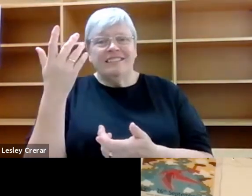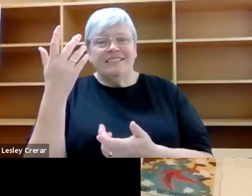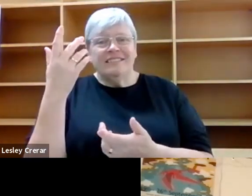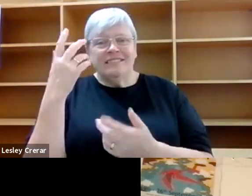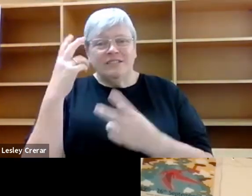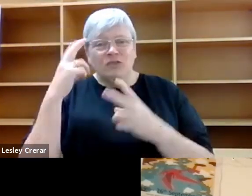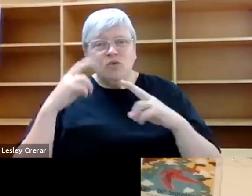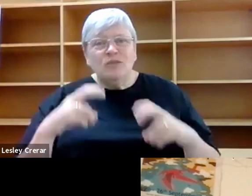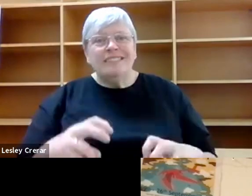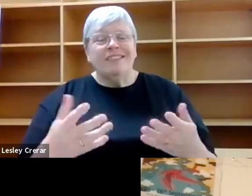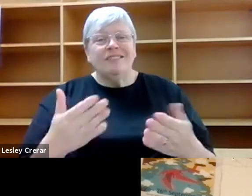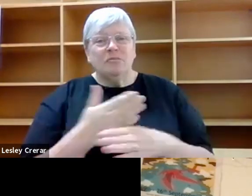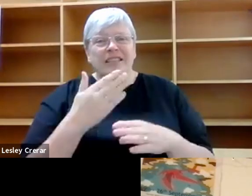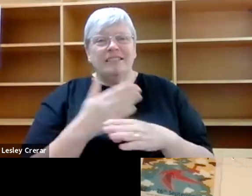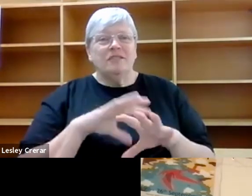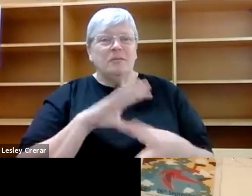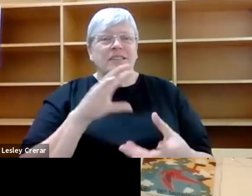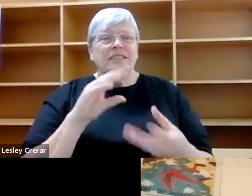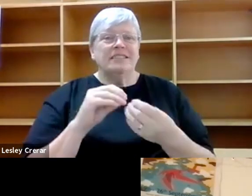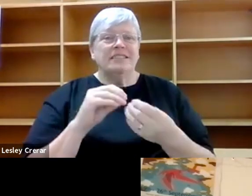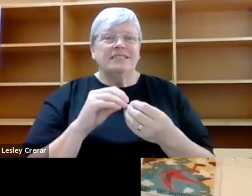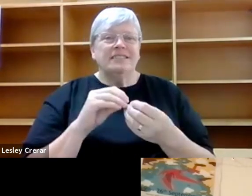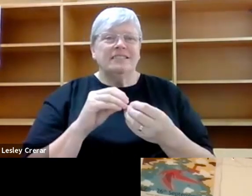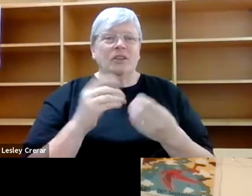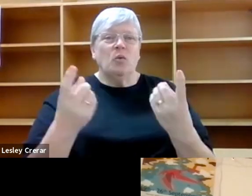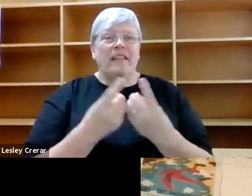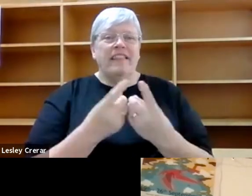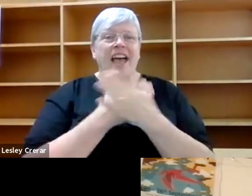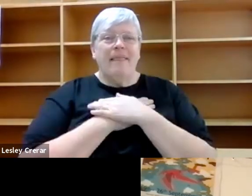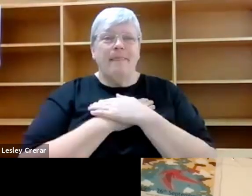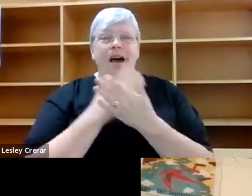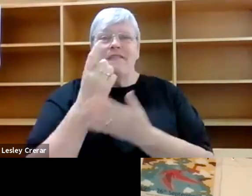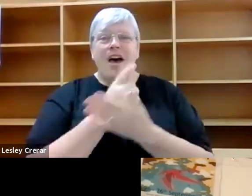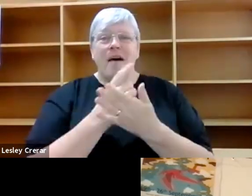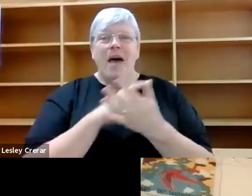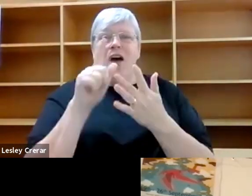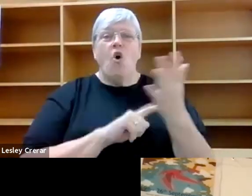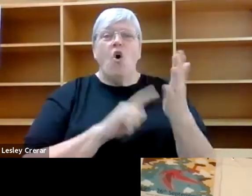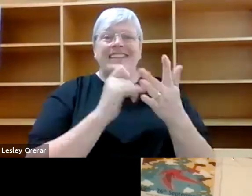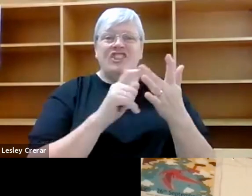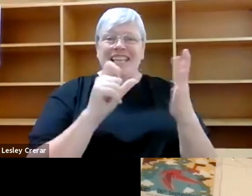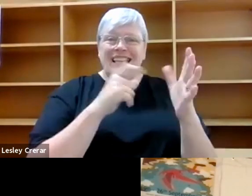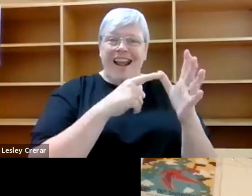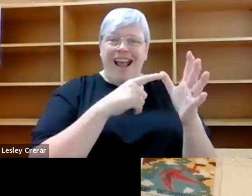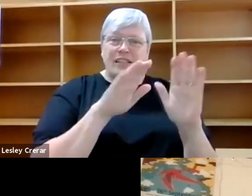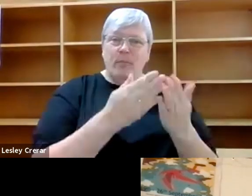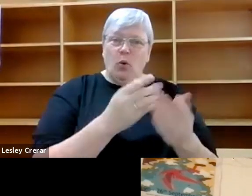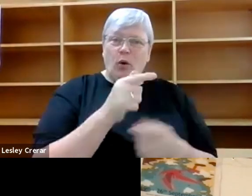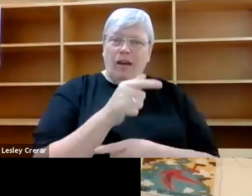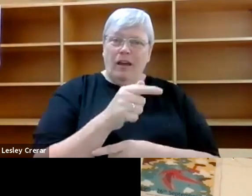an embodied thing. So one of the things I love about Jessica's book, and we'll hear from Jessica in a minute, is